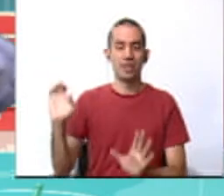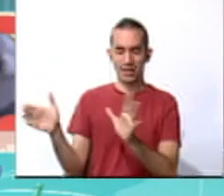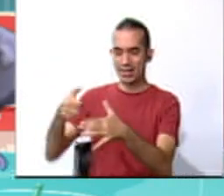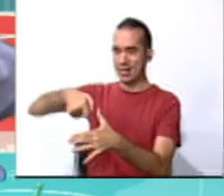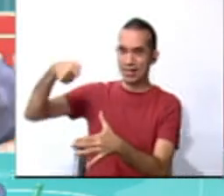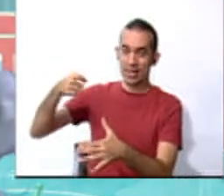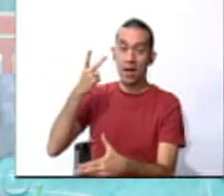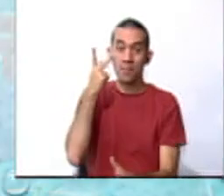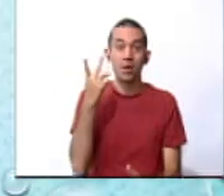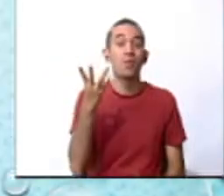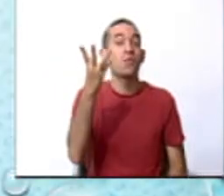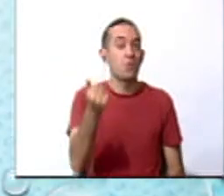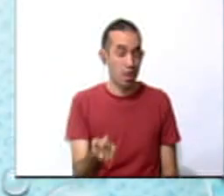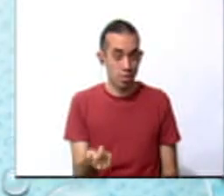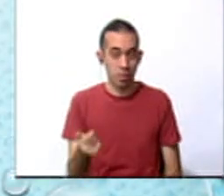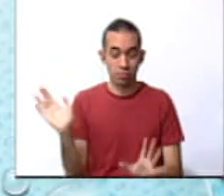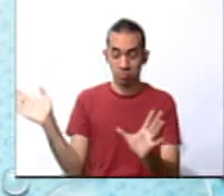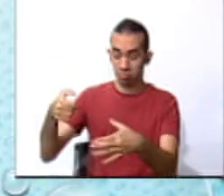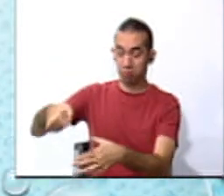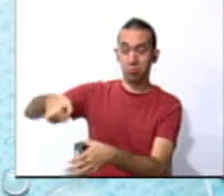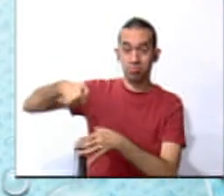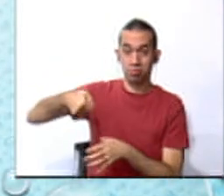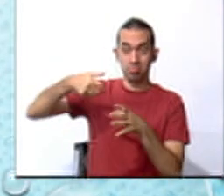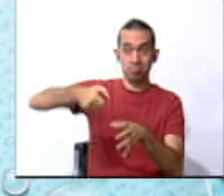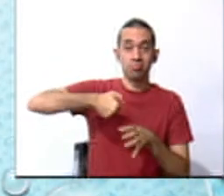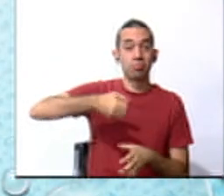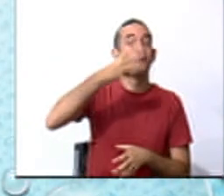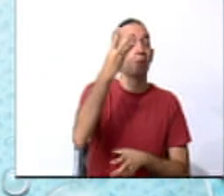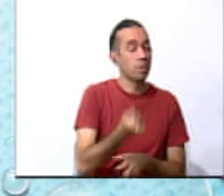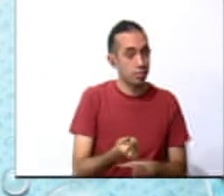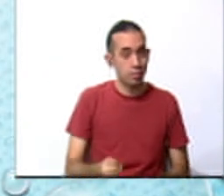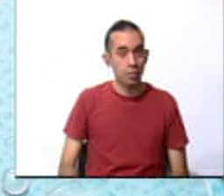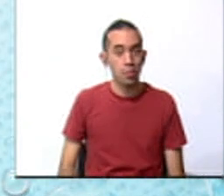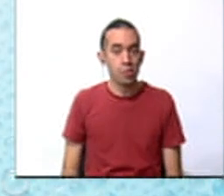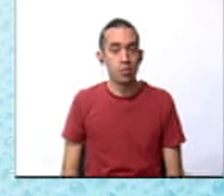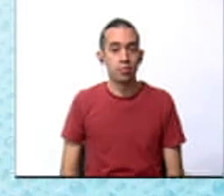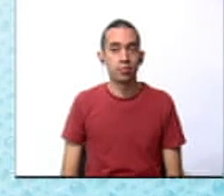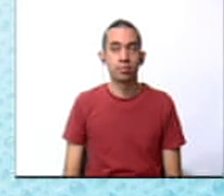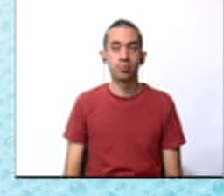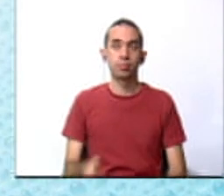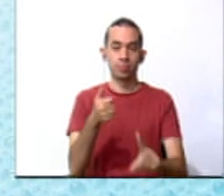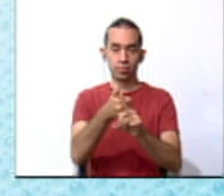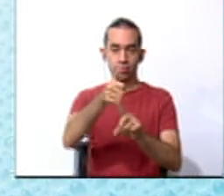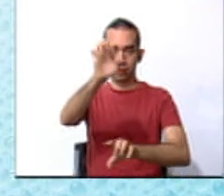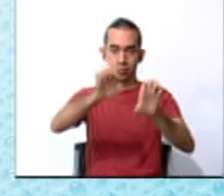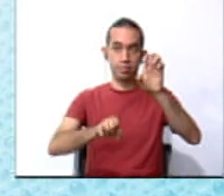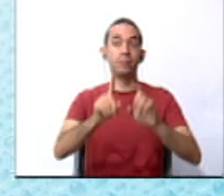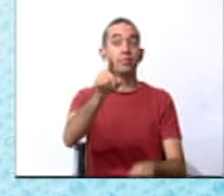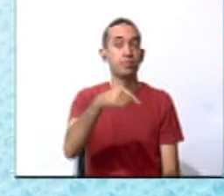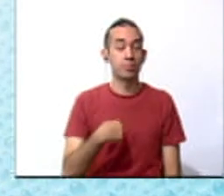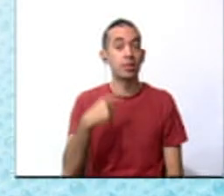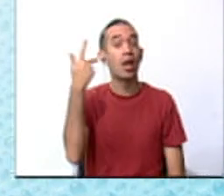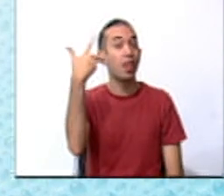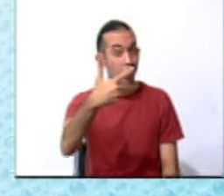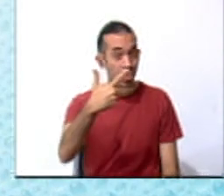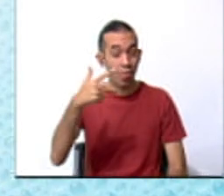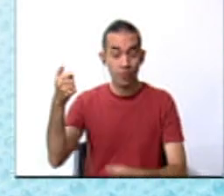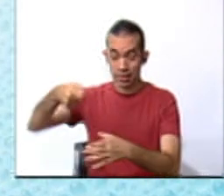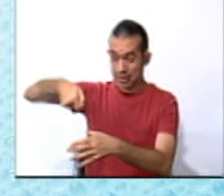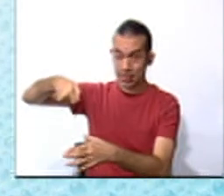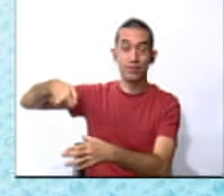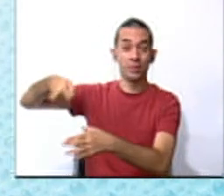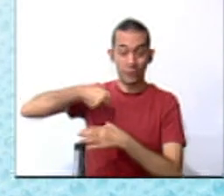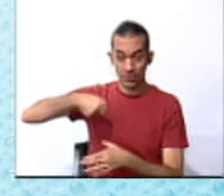Let's see how many emergency kits we have today. In the self-evaluation, oh, we got three emergency